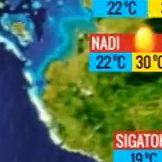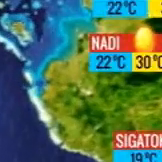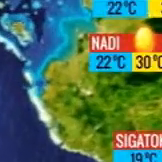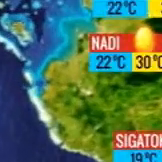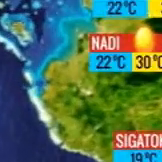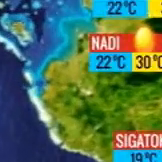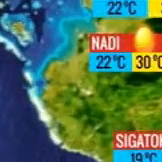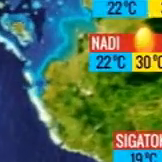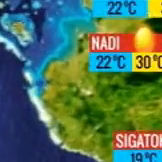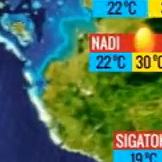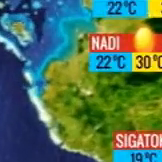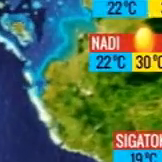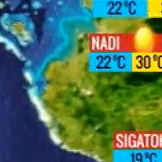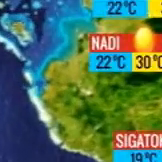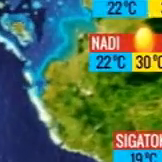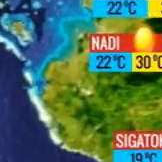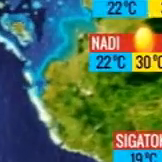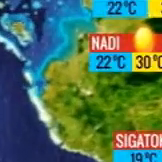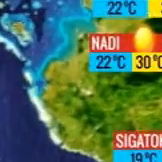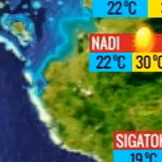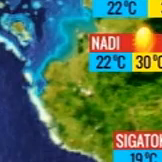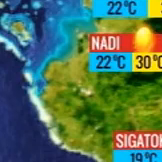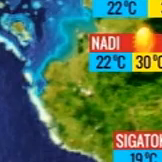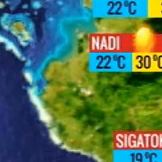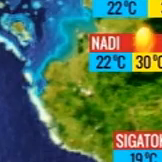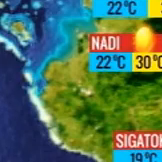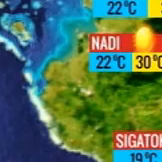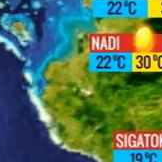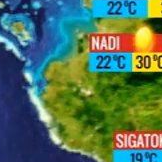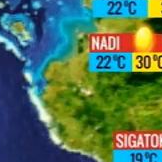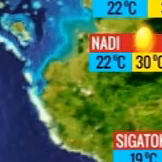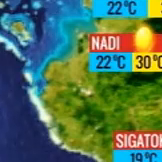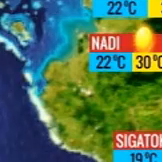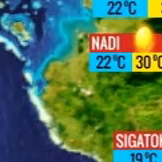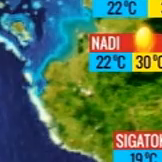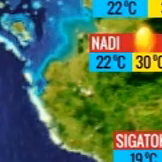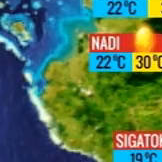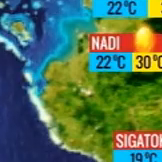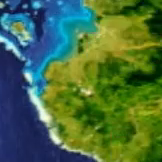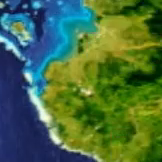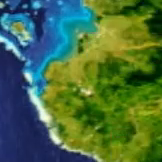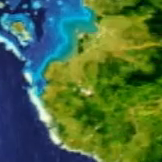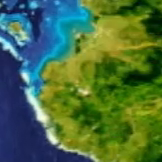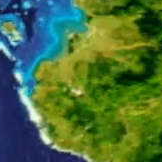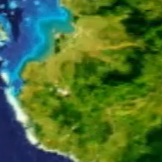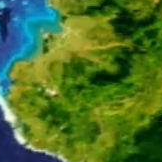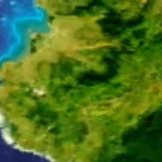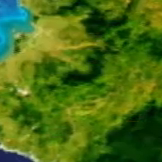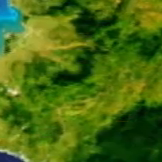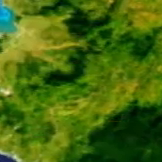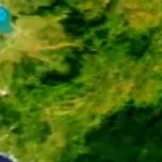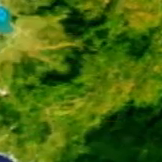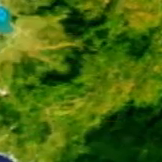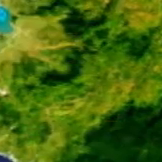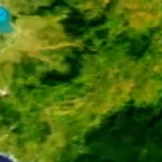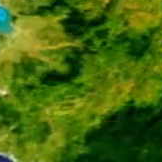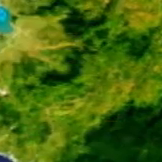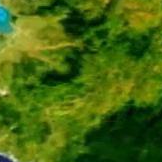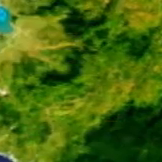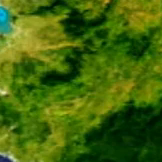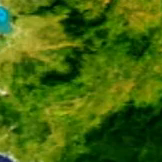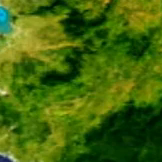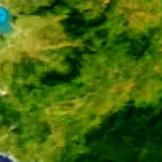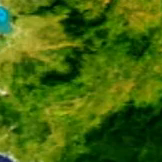sunshine ruled here. The showers won't put any show, so that should be fine. Eastwards from back harbour to Suva.